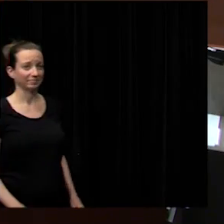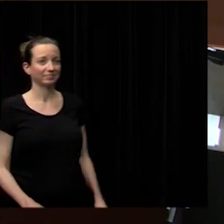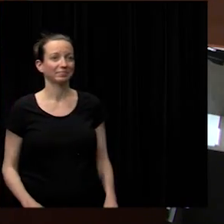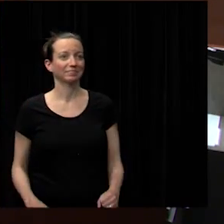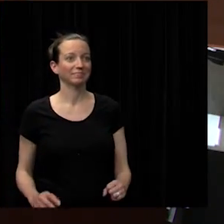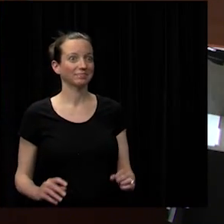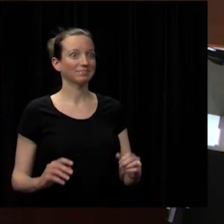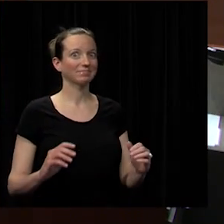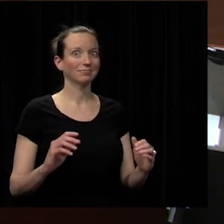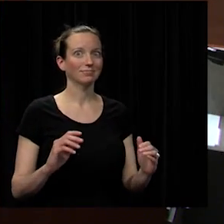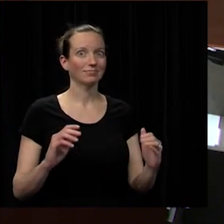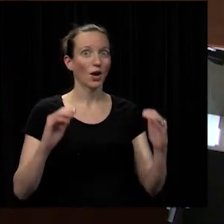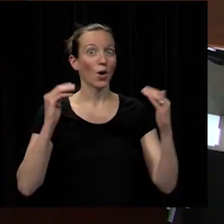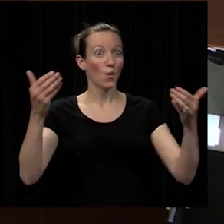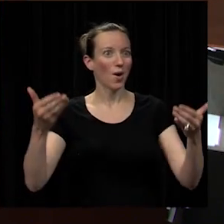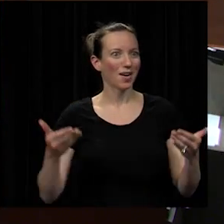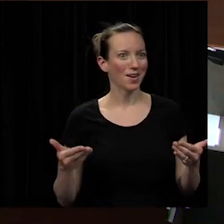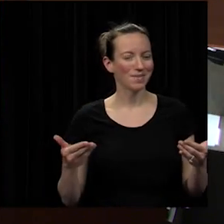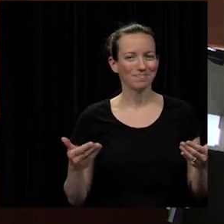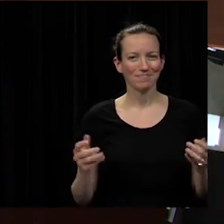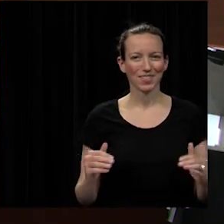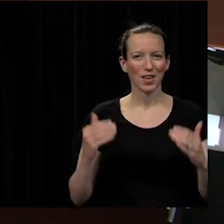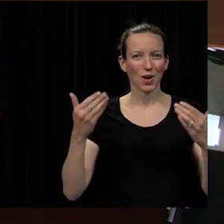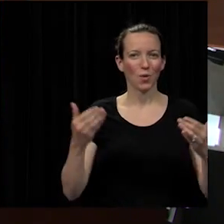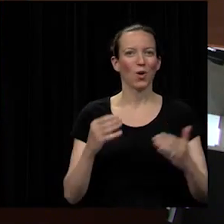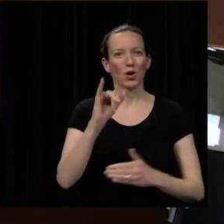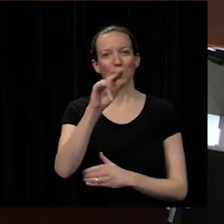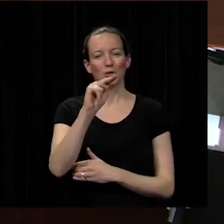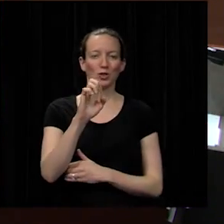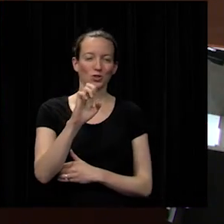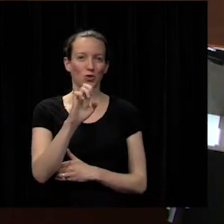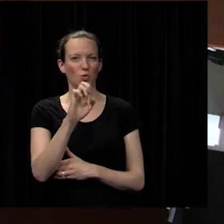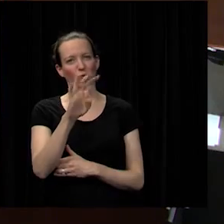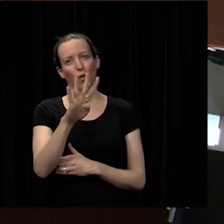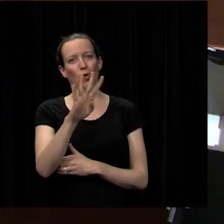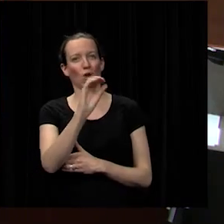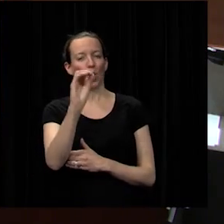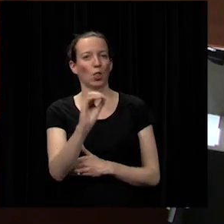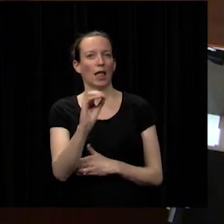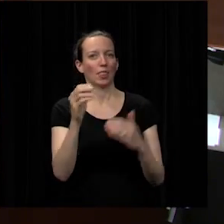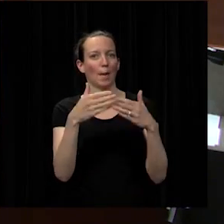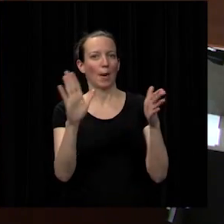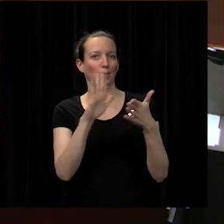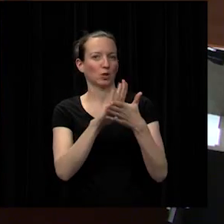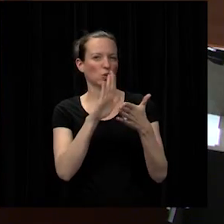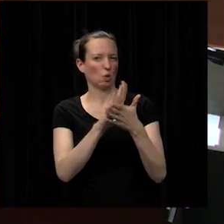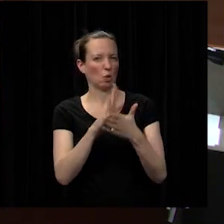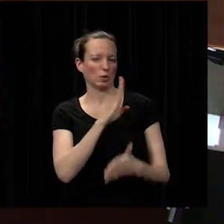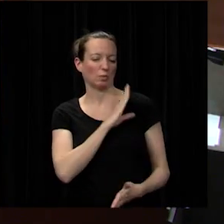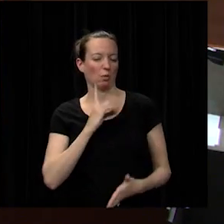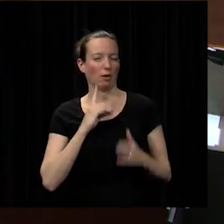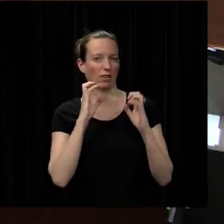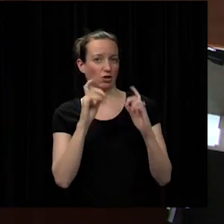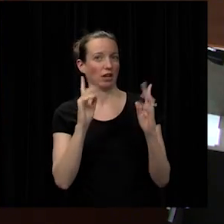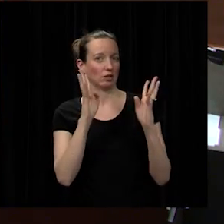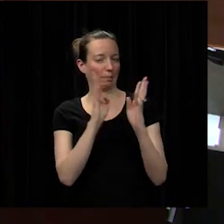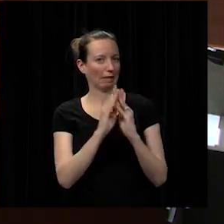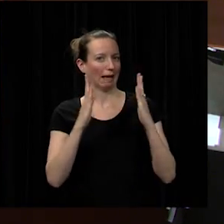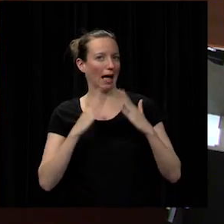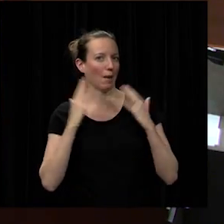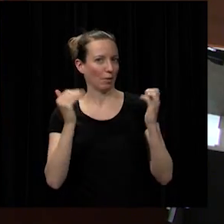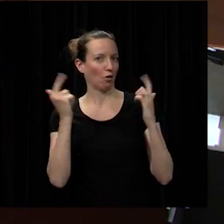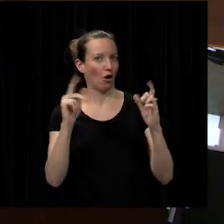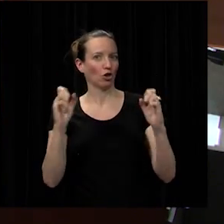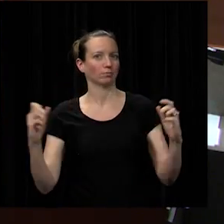welcome everybody welcome to the june 4th olathe public schools board of education meeting we're so glad you're here